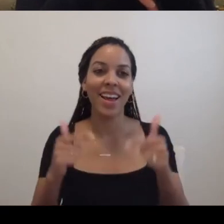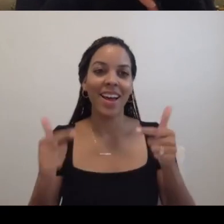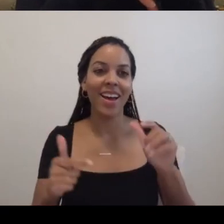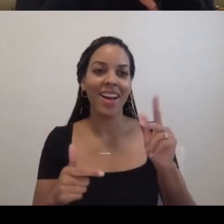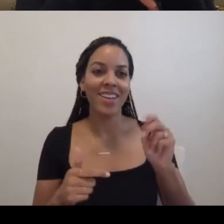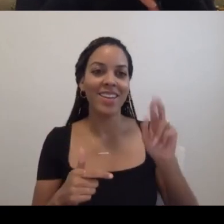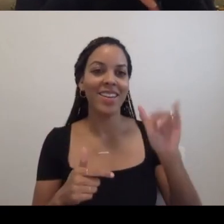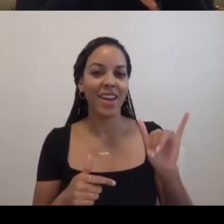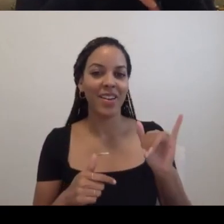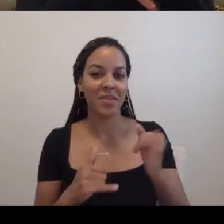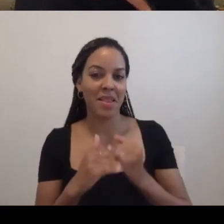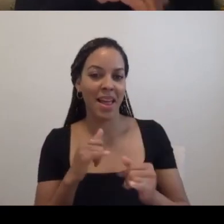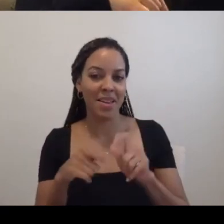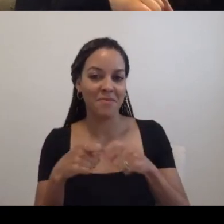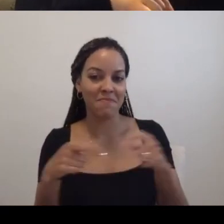closing remarks.